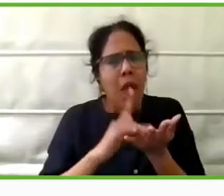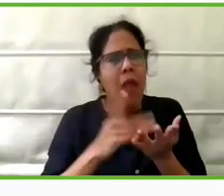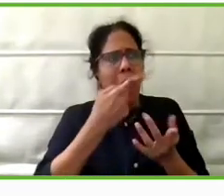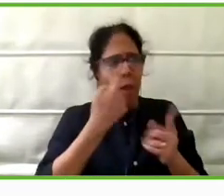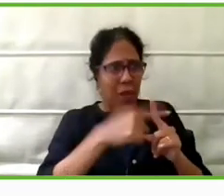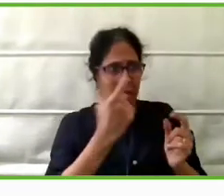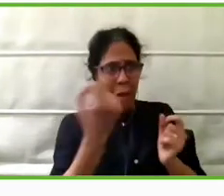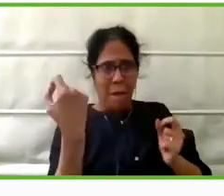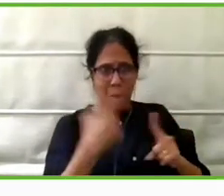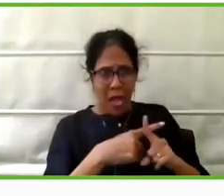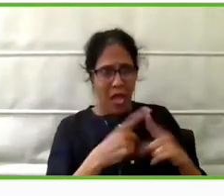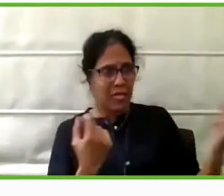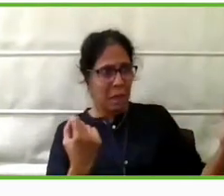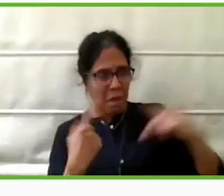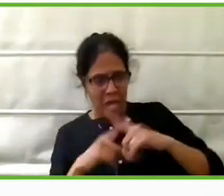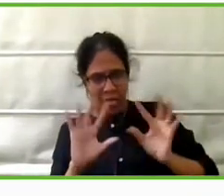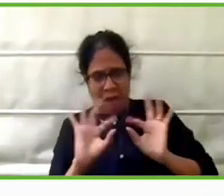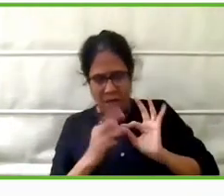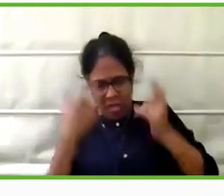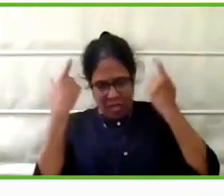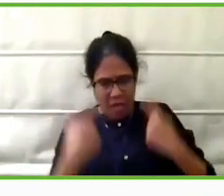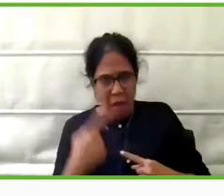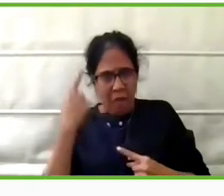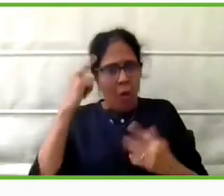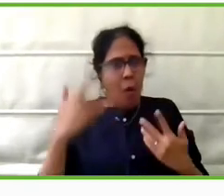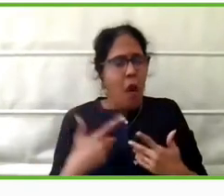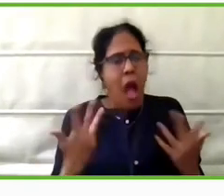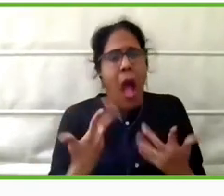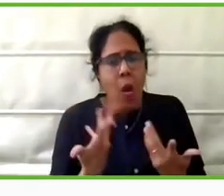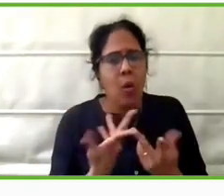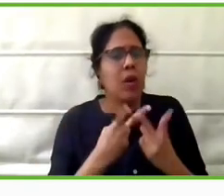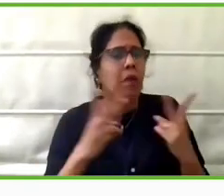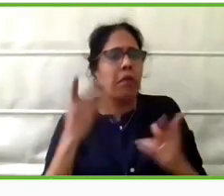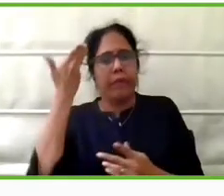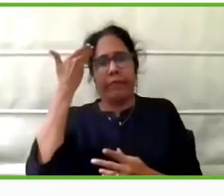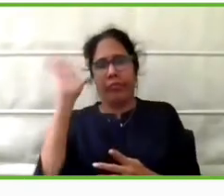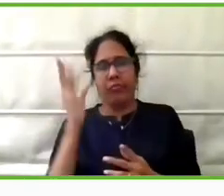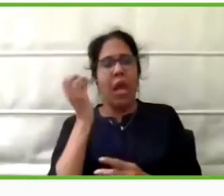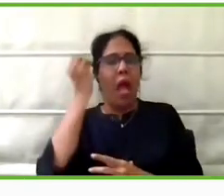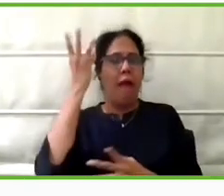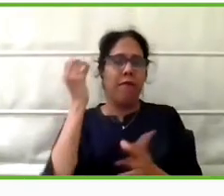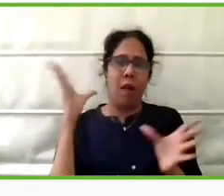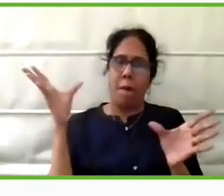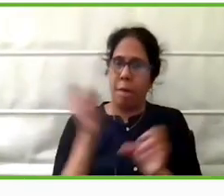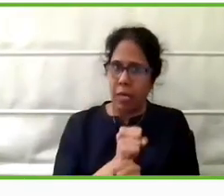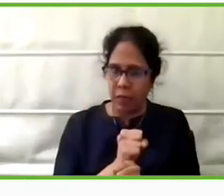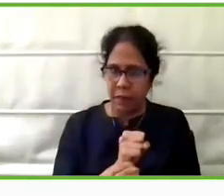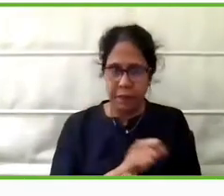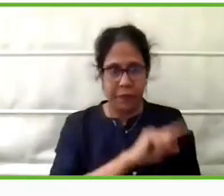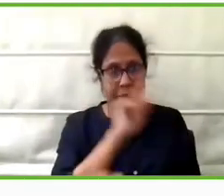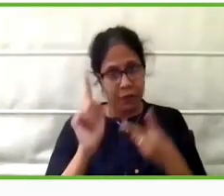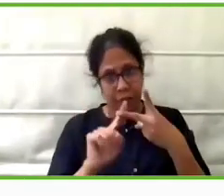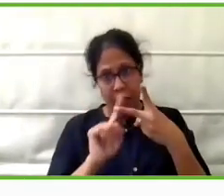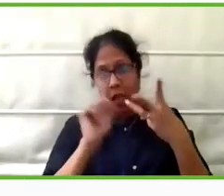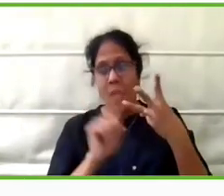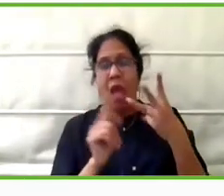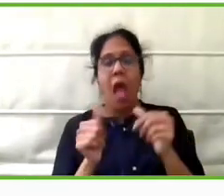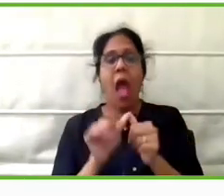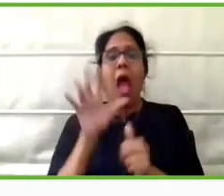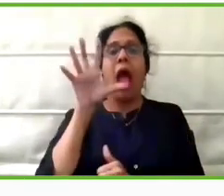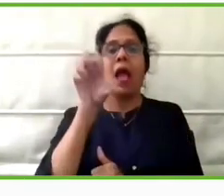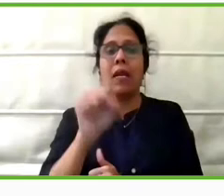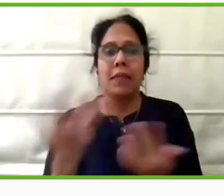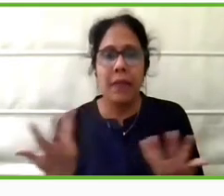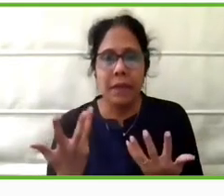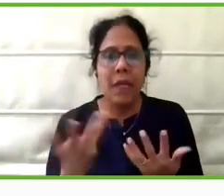so that they can make the most of it. So these are challenges in awareness. Access. How do you make these assistive